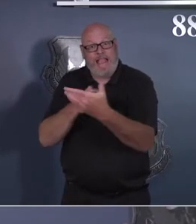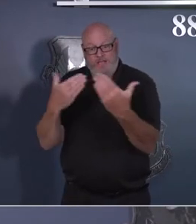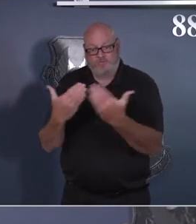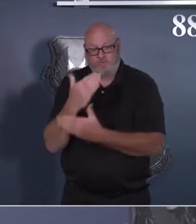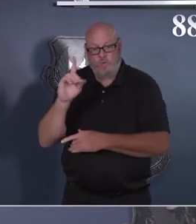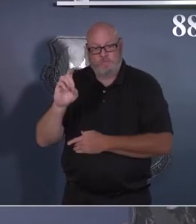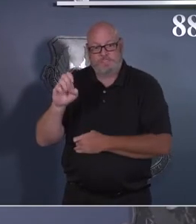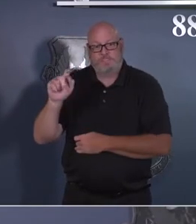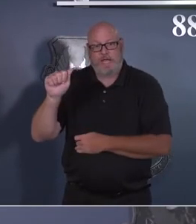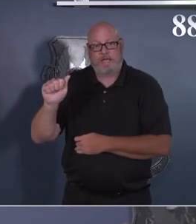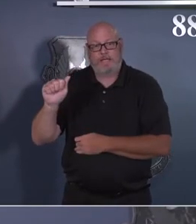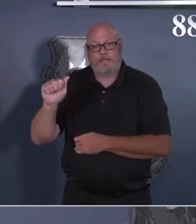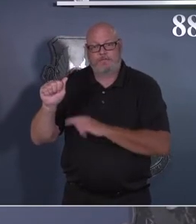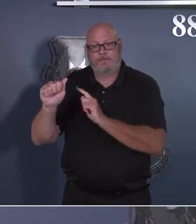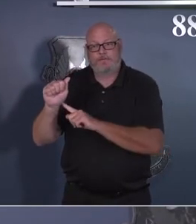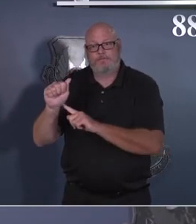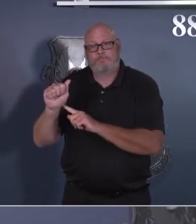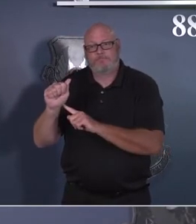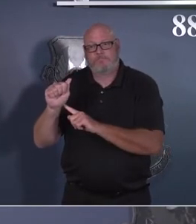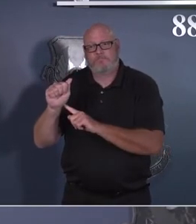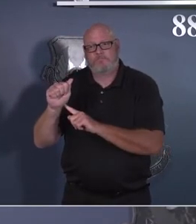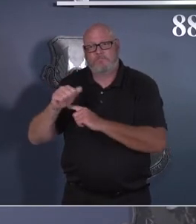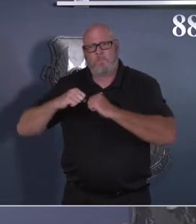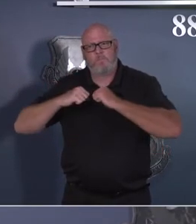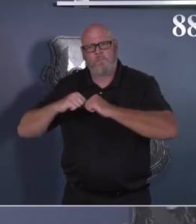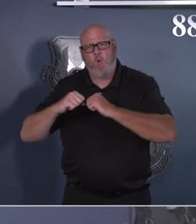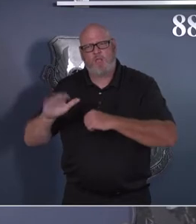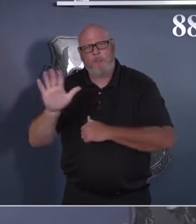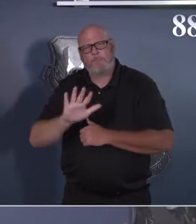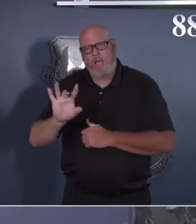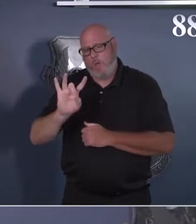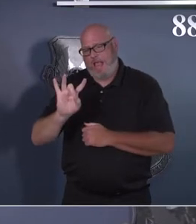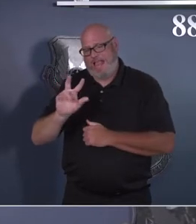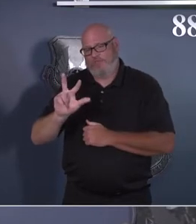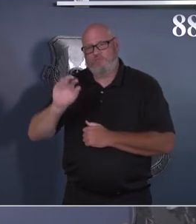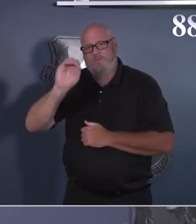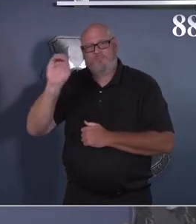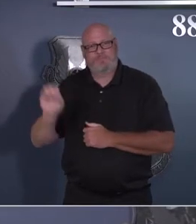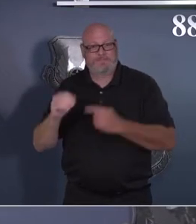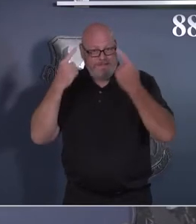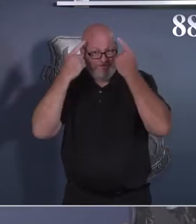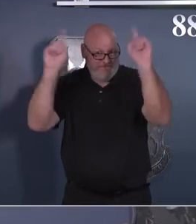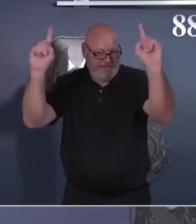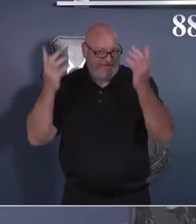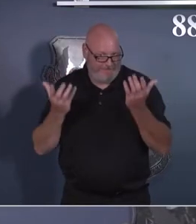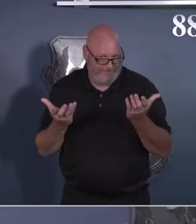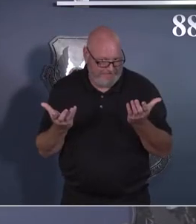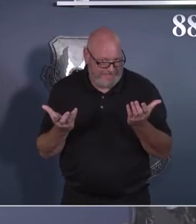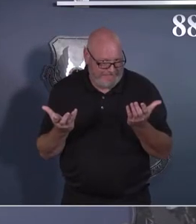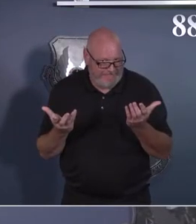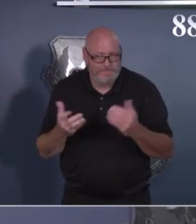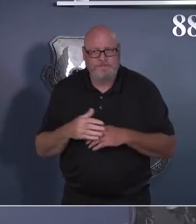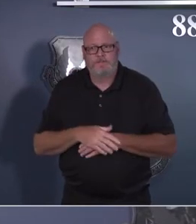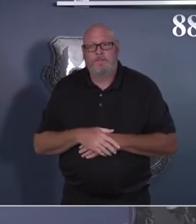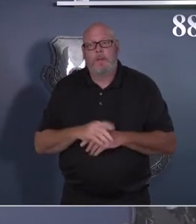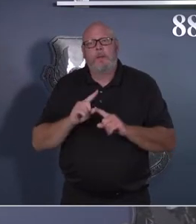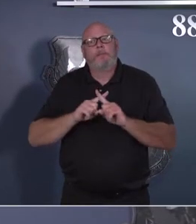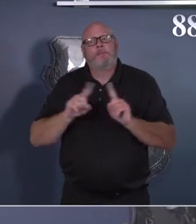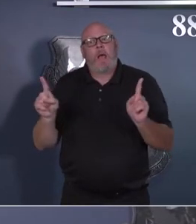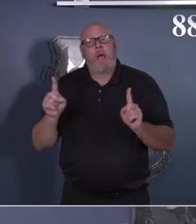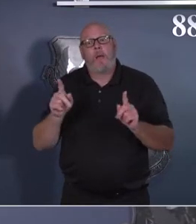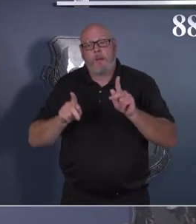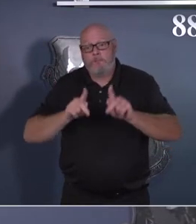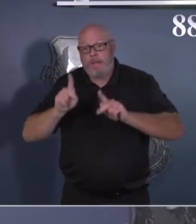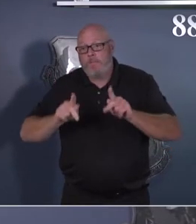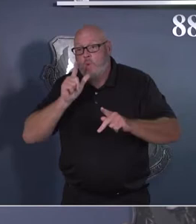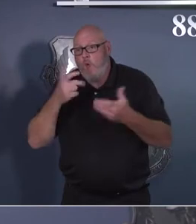cases, breakthrough cases. The plus side is those vaccinated folks that have that breakthrough case. We're not seeing hospitalizations and we're